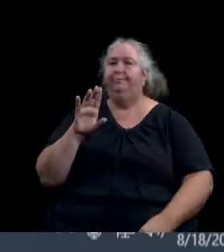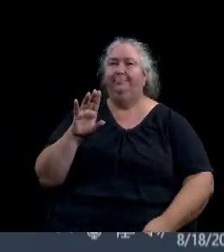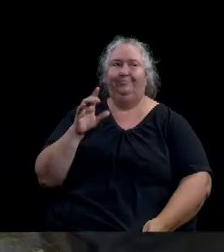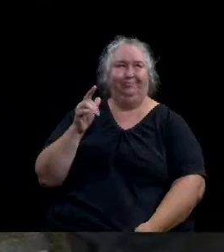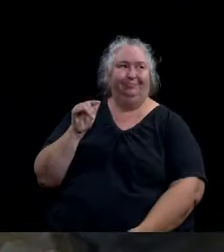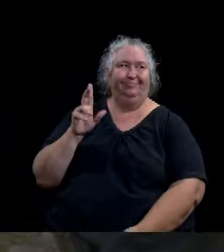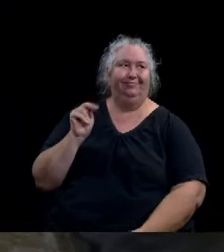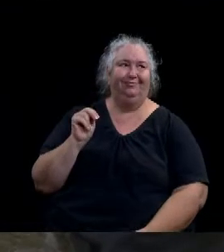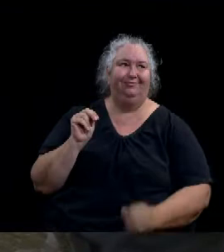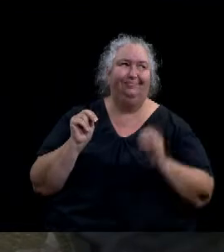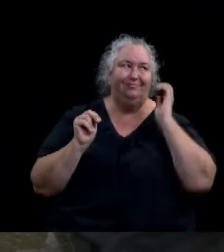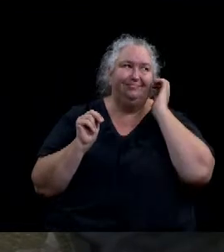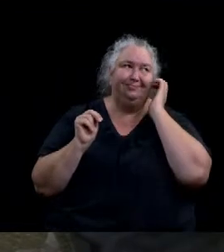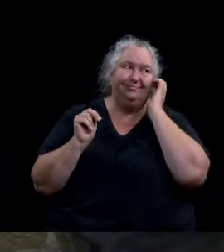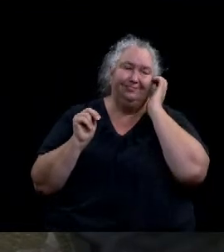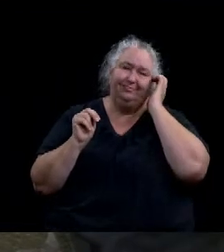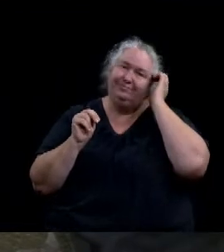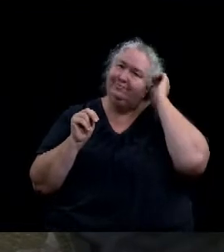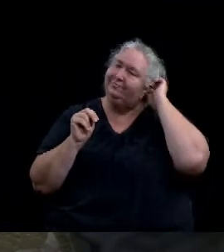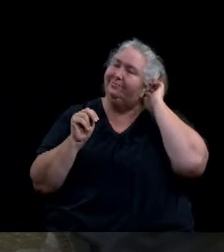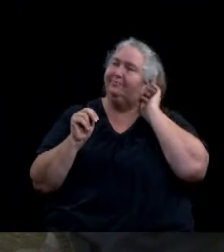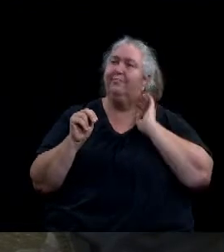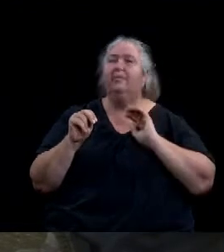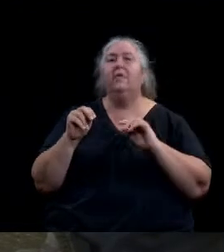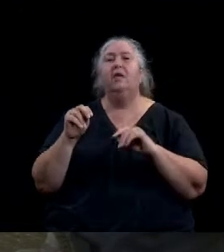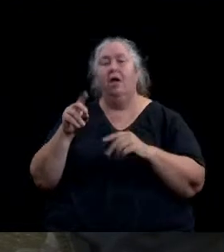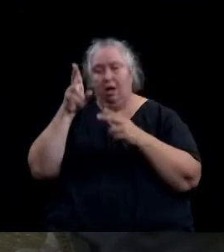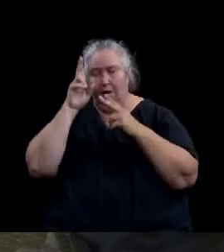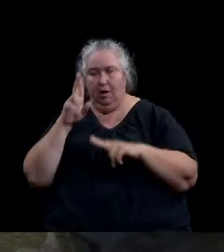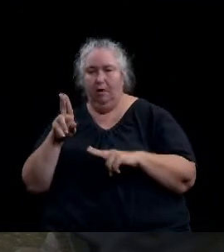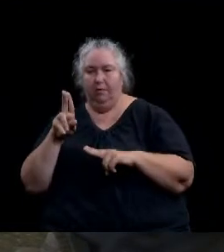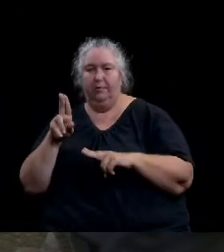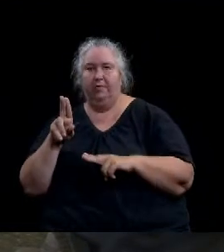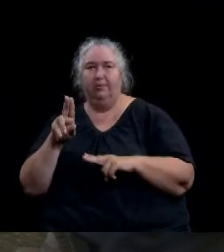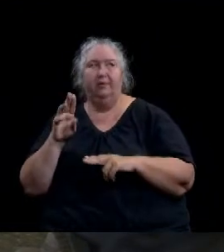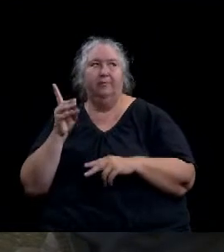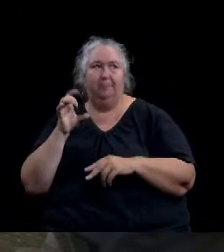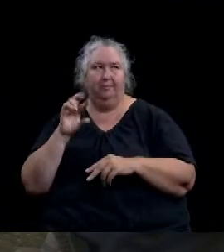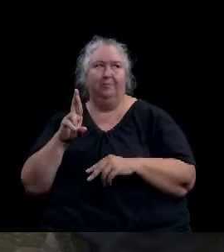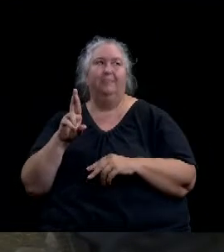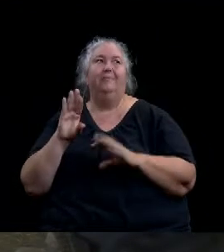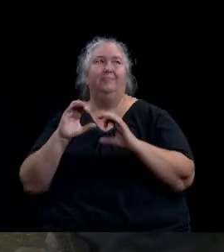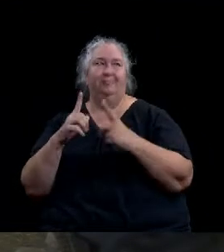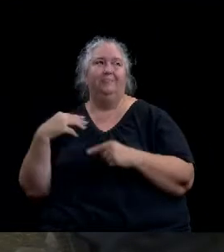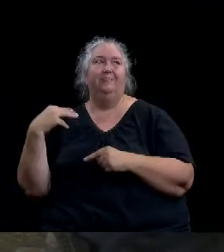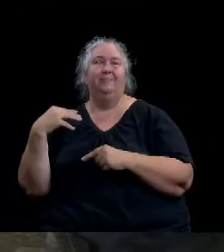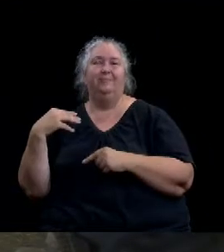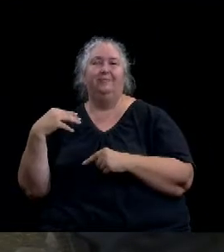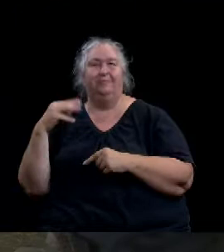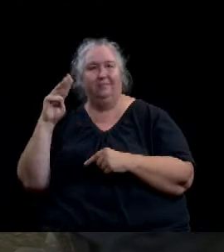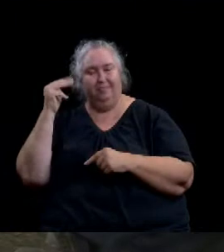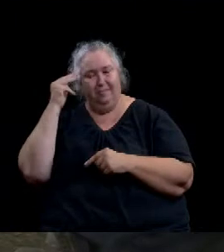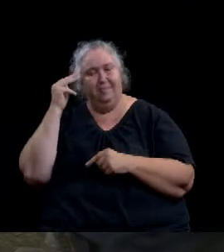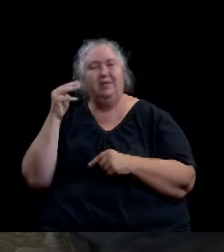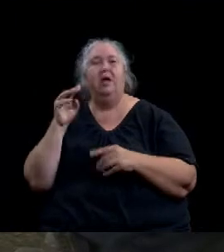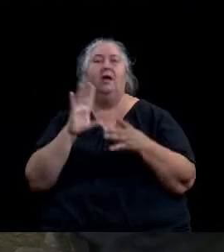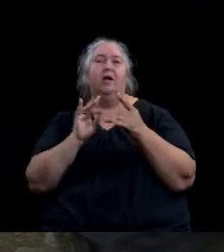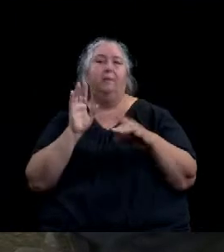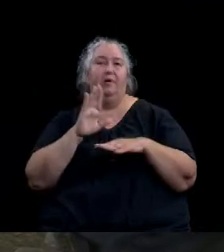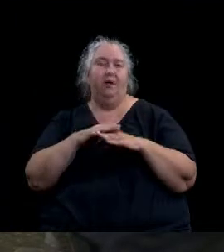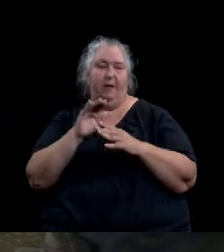Honorable mayor and council members, this is a public hearing to receive comments on an amendment to the 2019